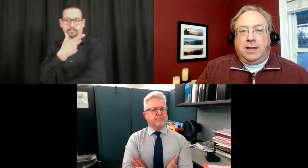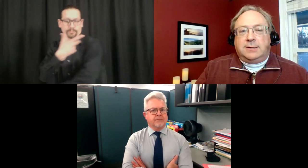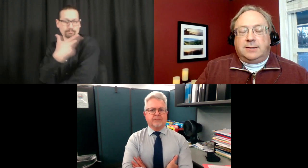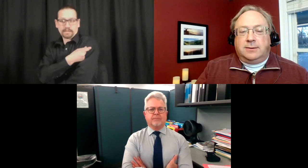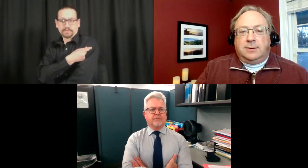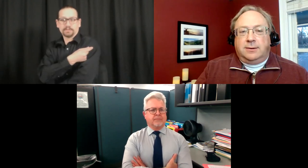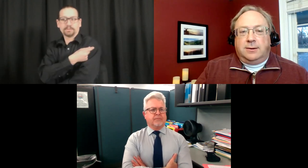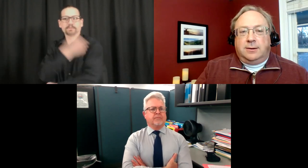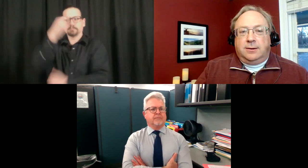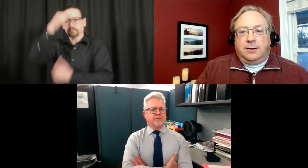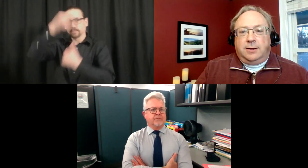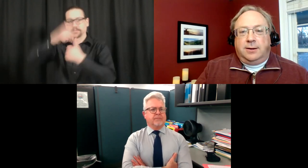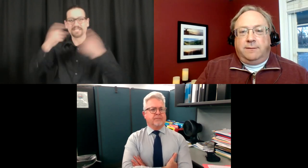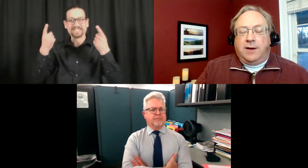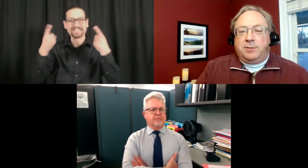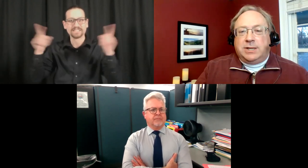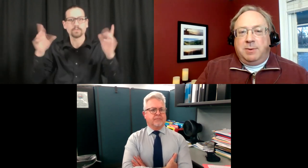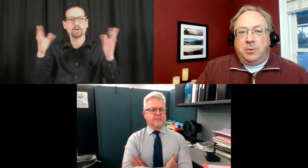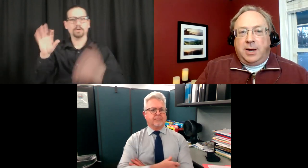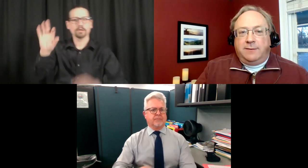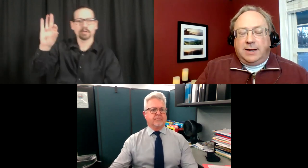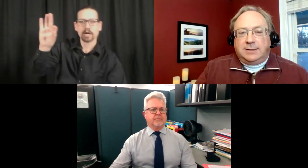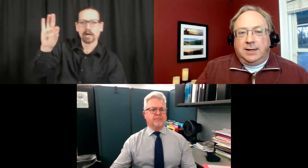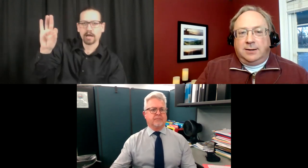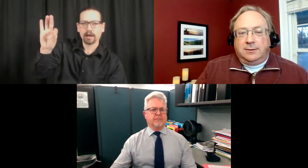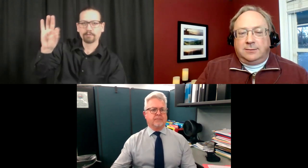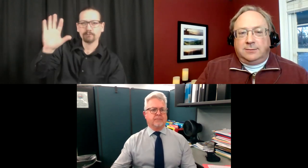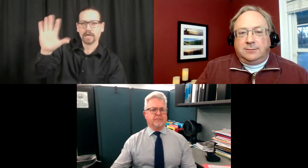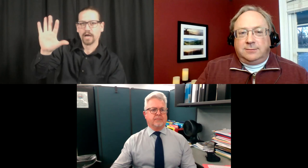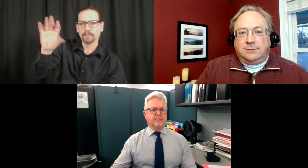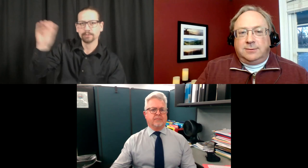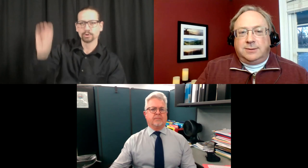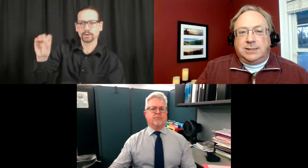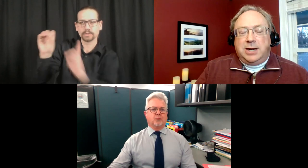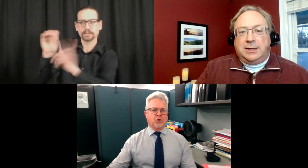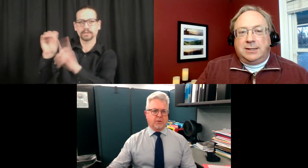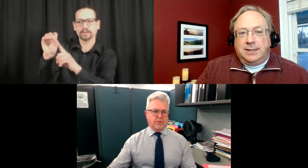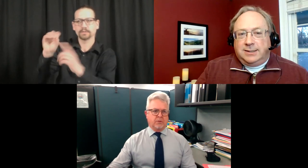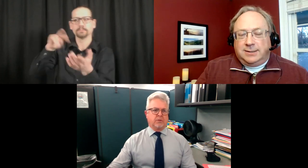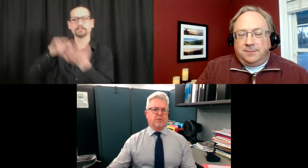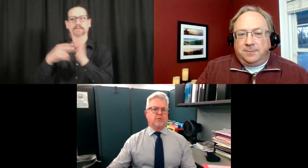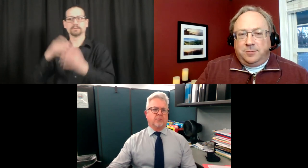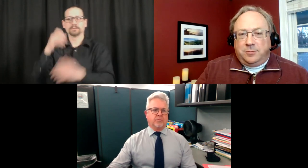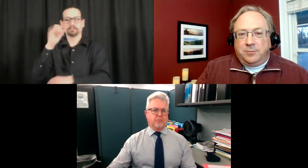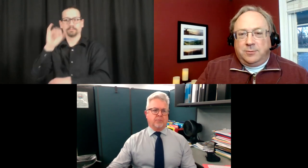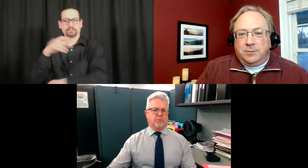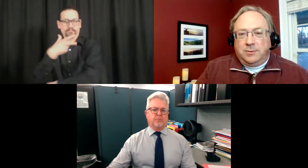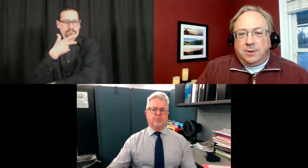that means 5% of the people who got the vaccine still got the disease.